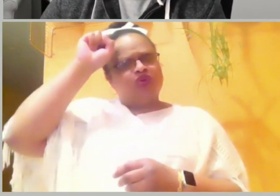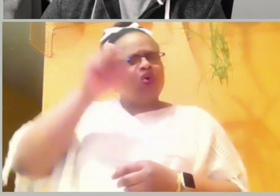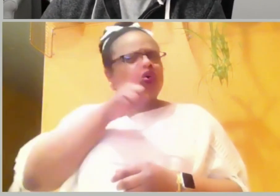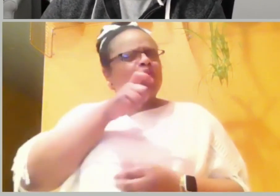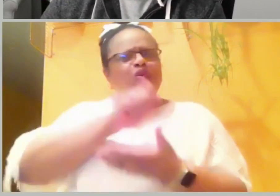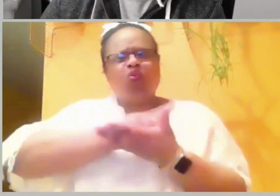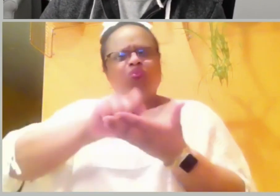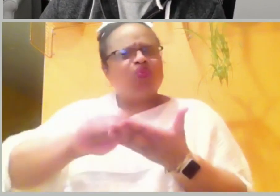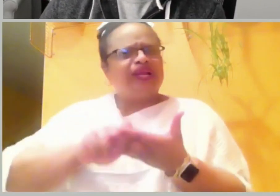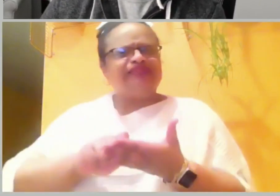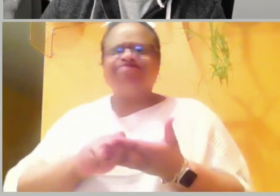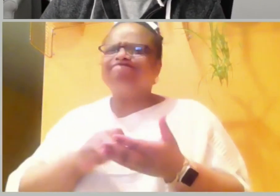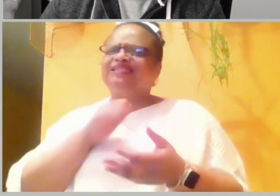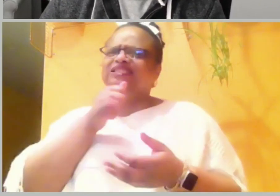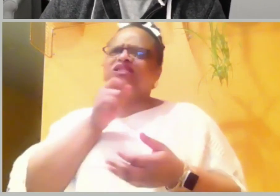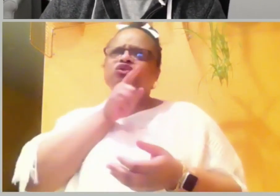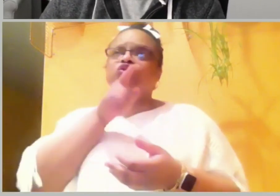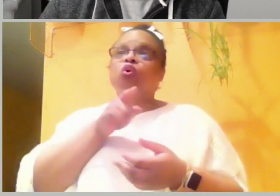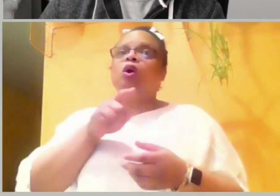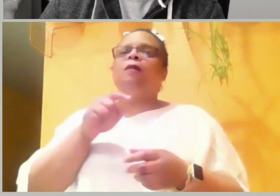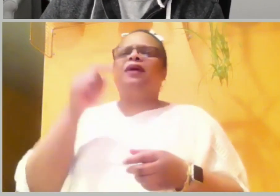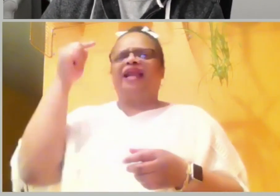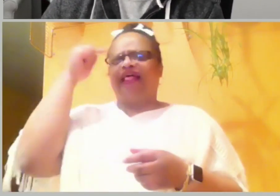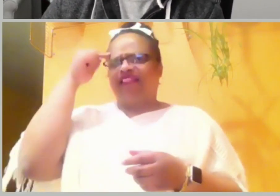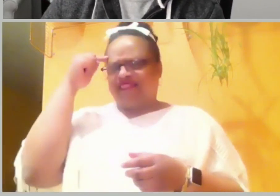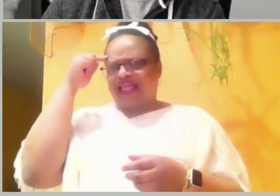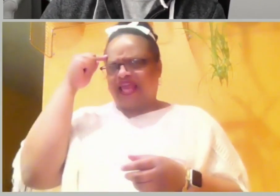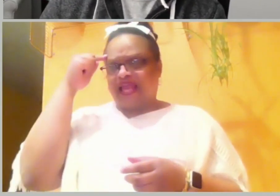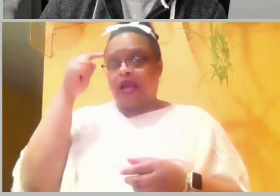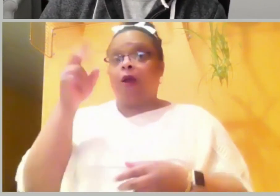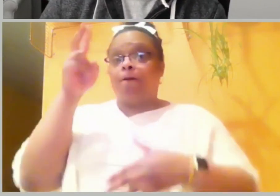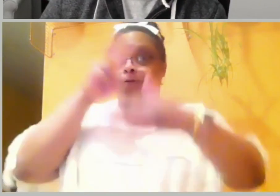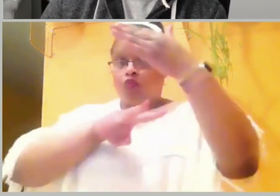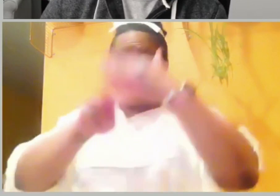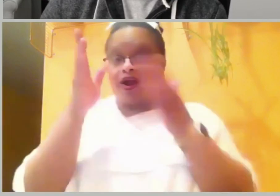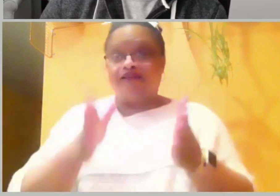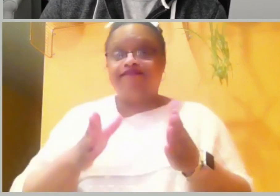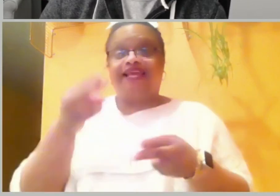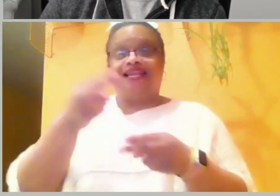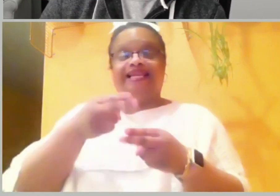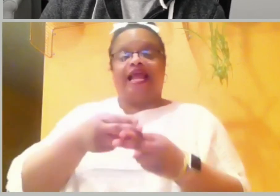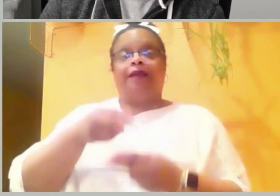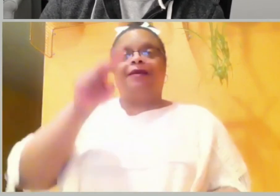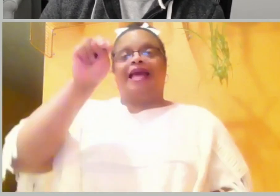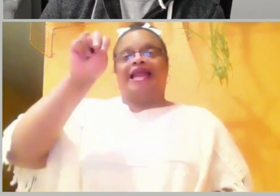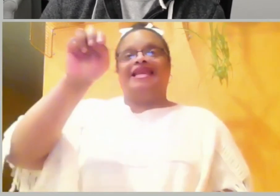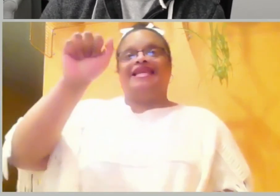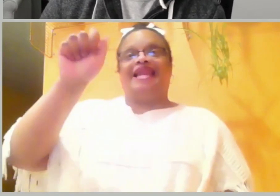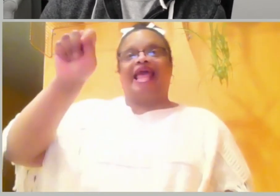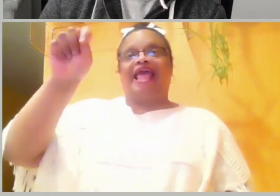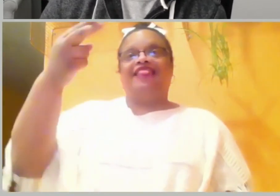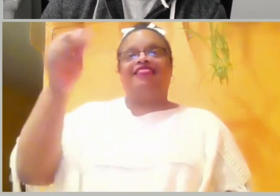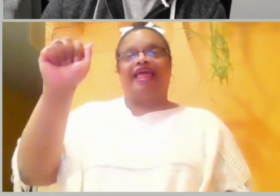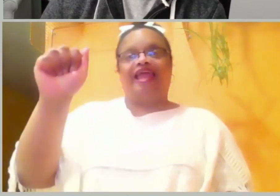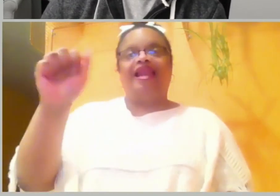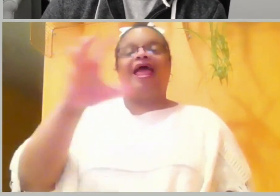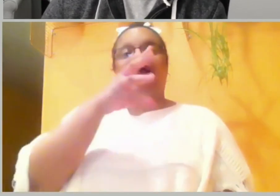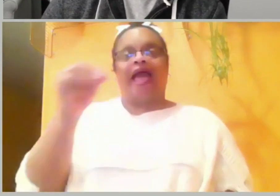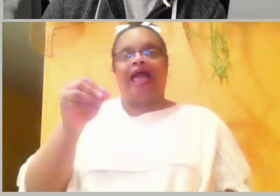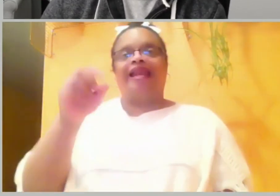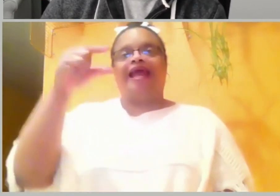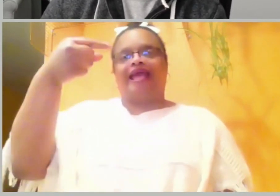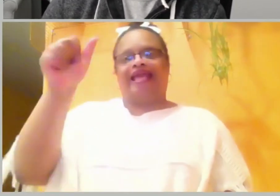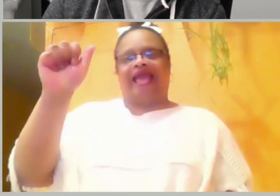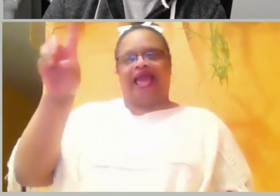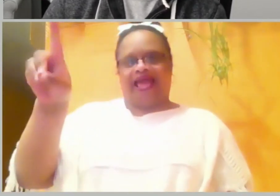be written by the prophets Nathan and Gad. And as Pedro mentioned on Sunday, at one point, 1